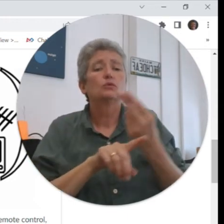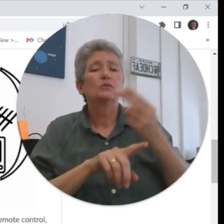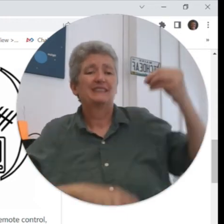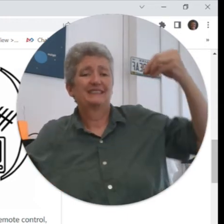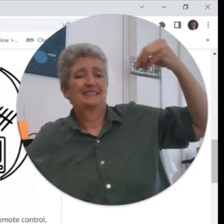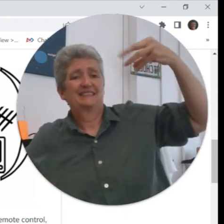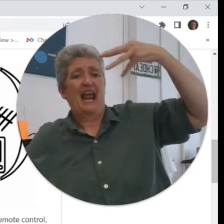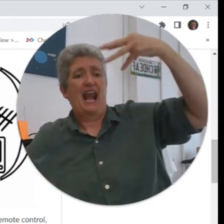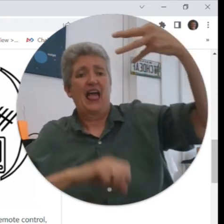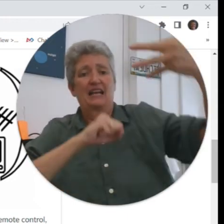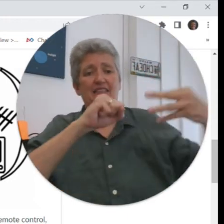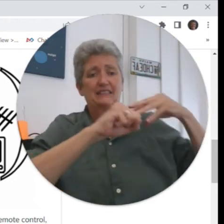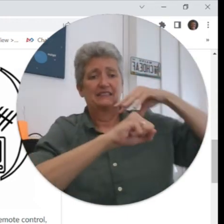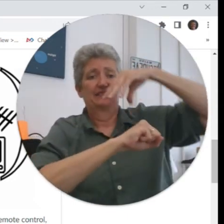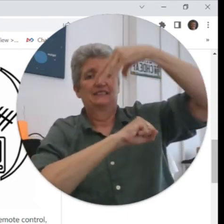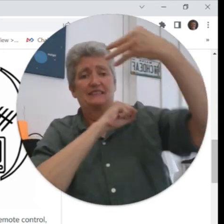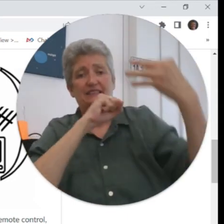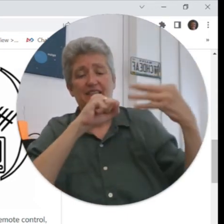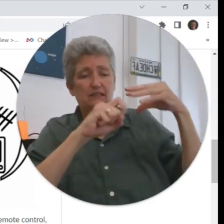warmth on someone's skin and